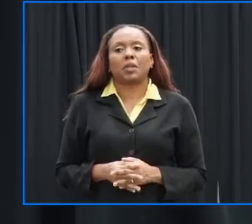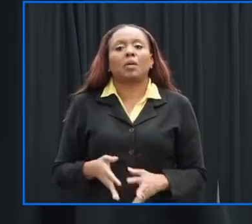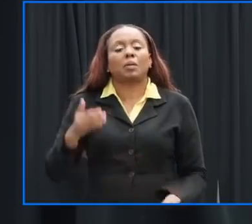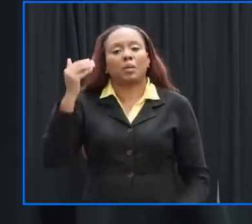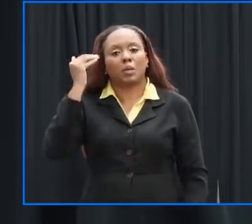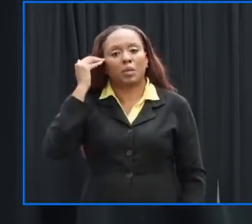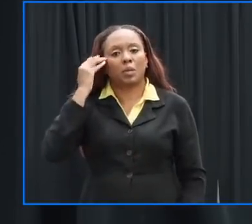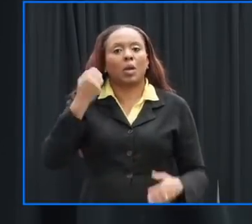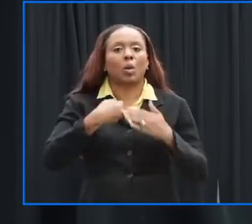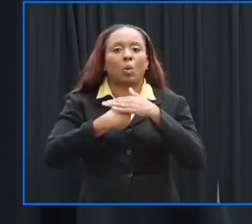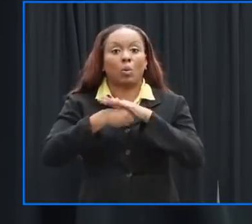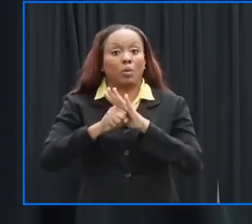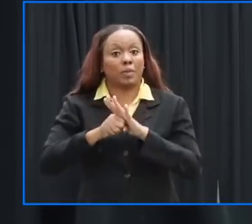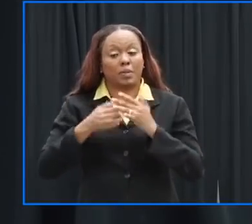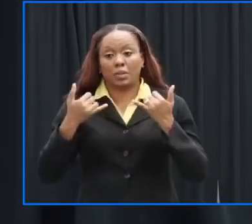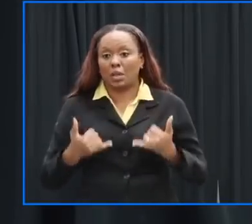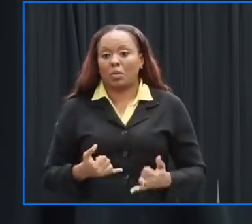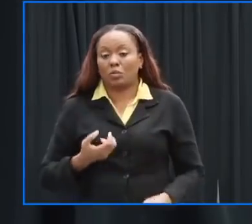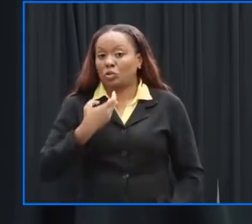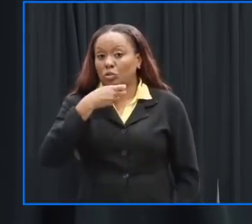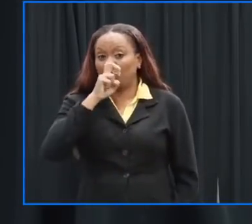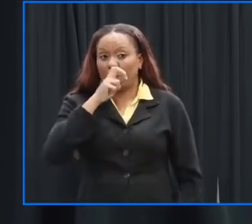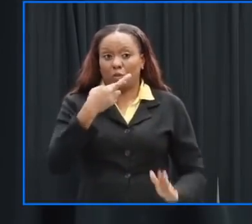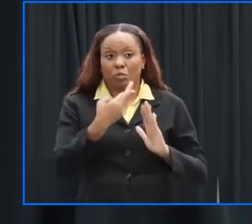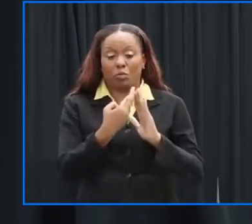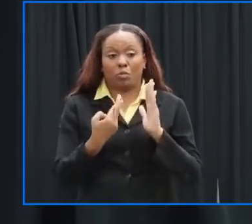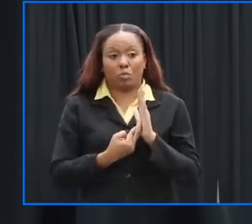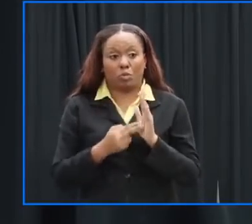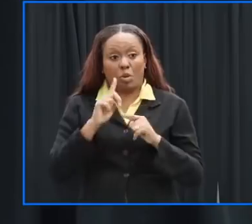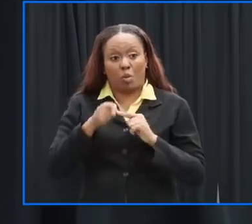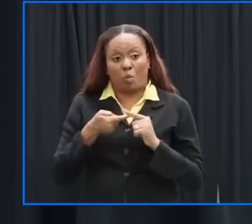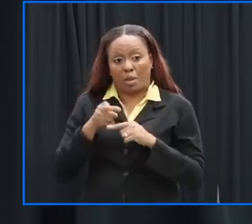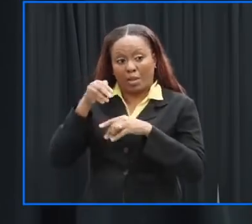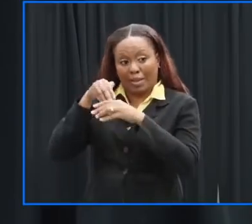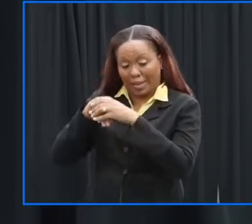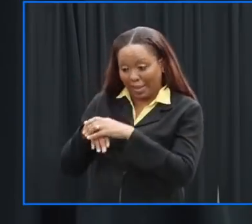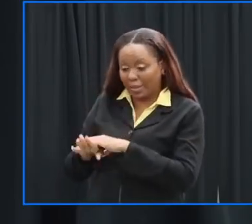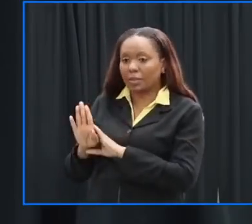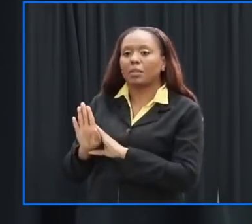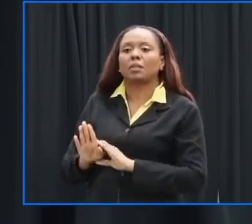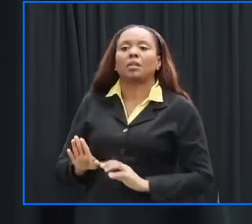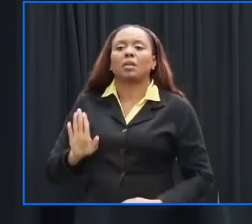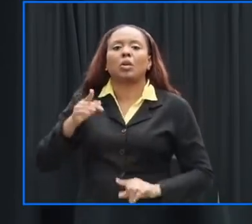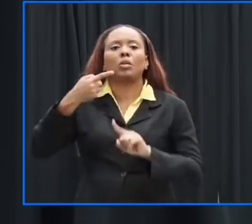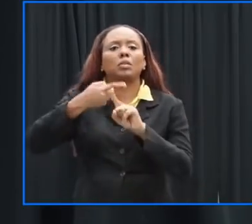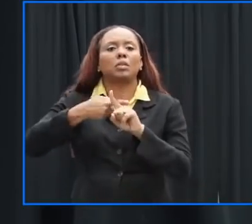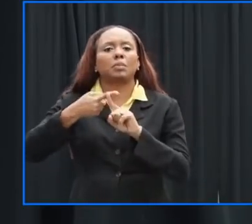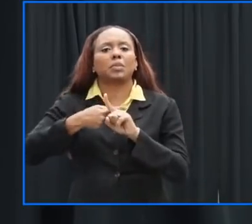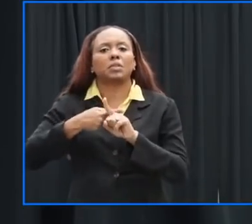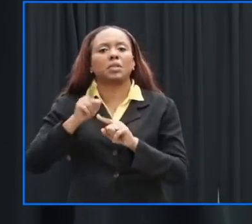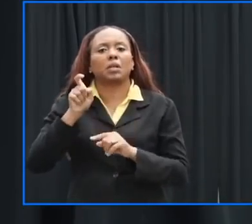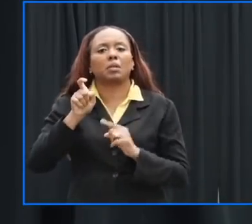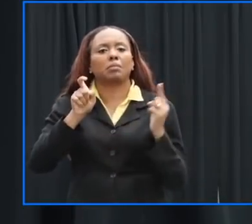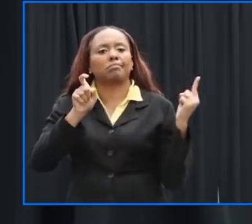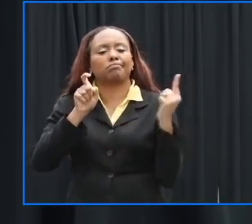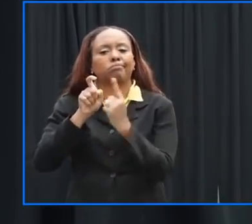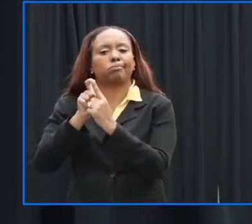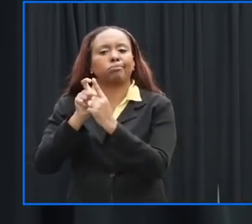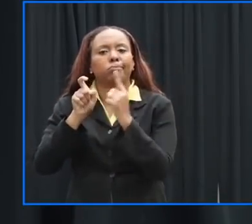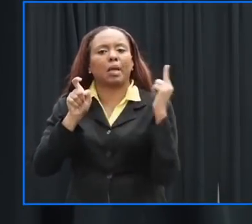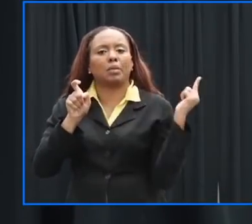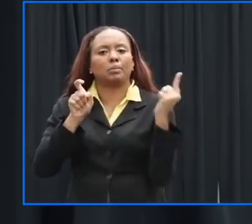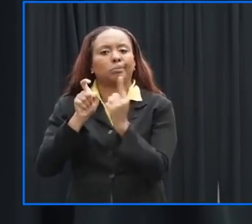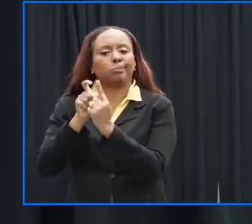protocols in terms of screening as you enter the shelter your temperature will be taken and your hands